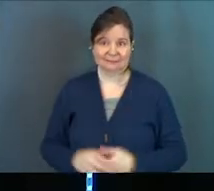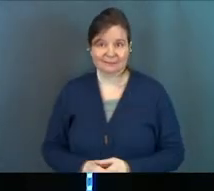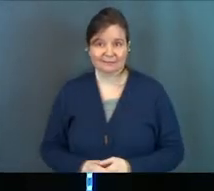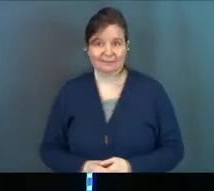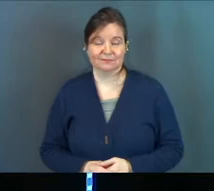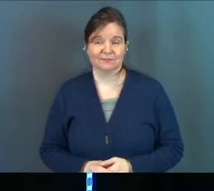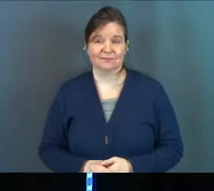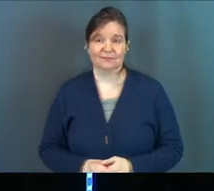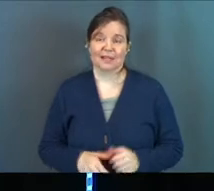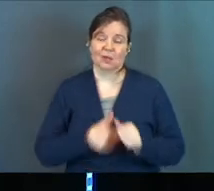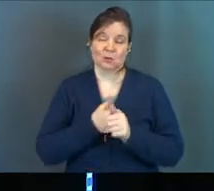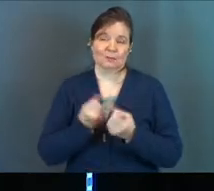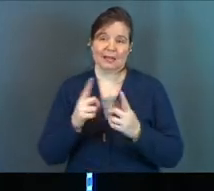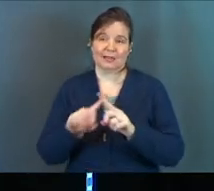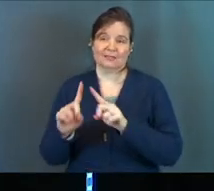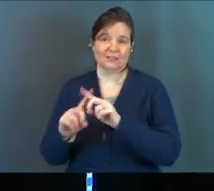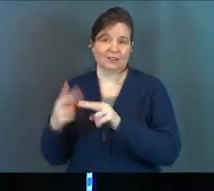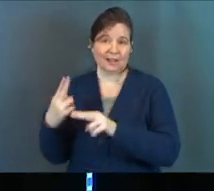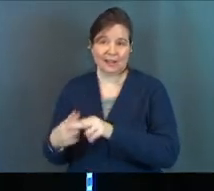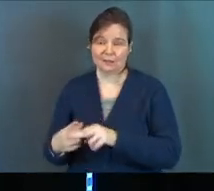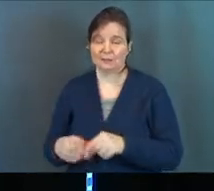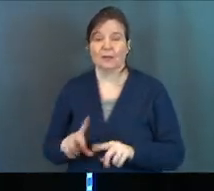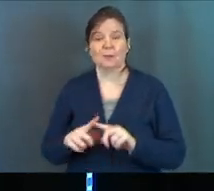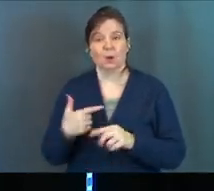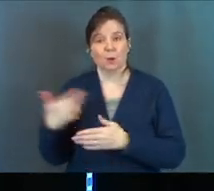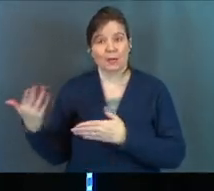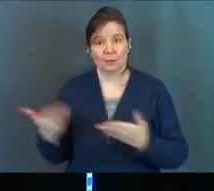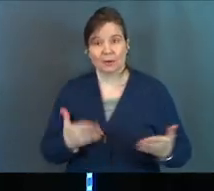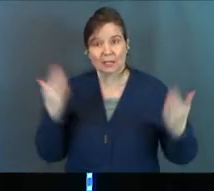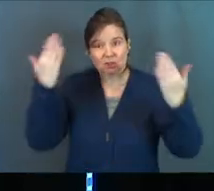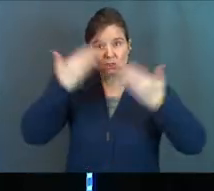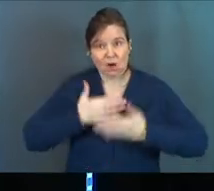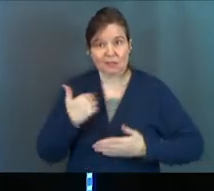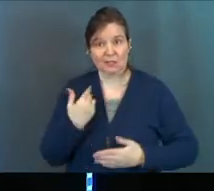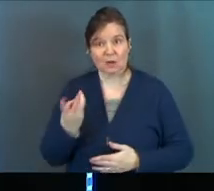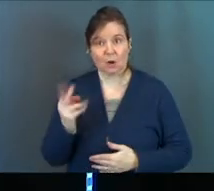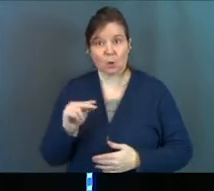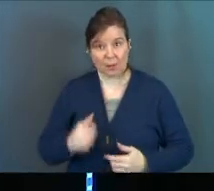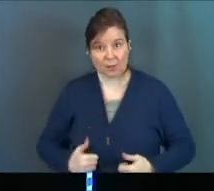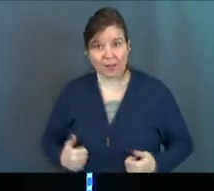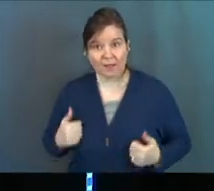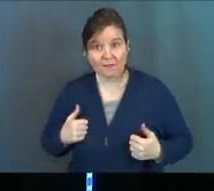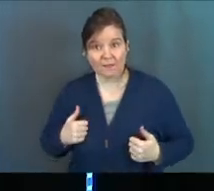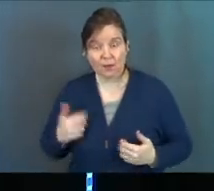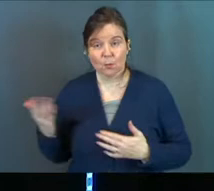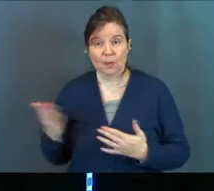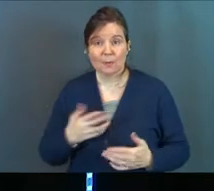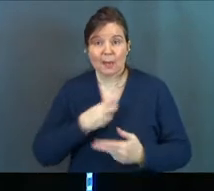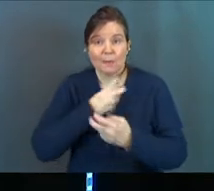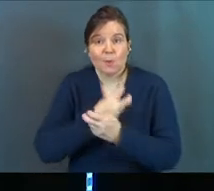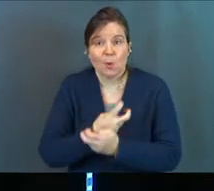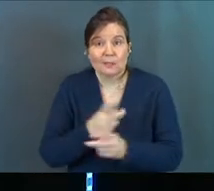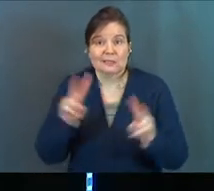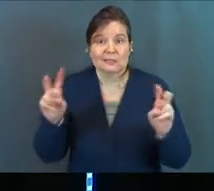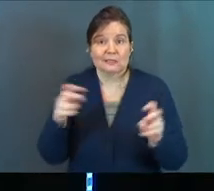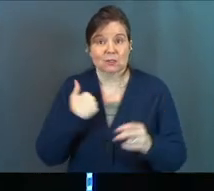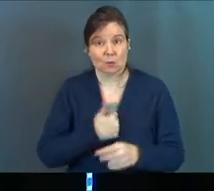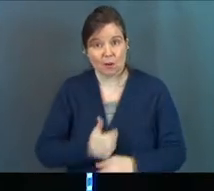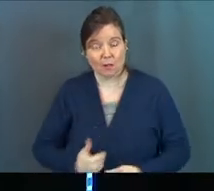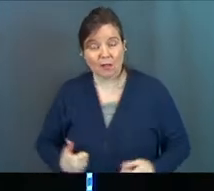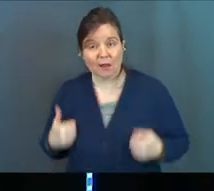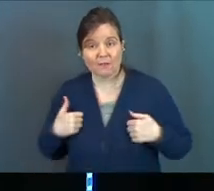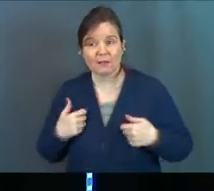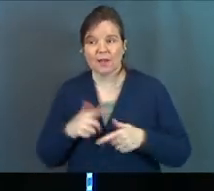It's, it goes by a lot of different names, but we bring darkness into our lives. Do we not? We bring poison into our lives.